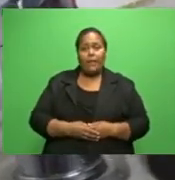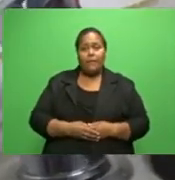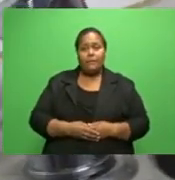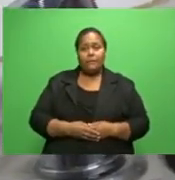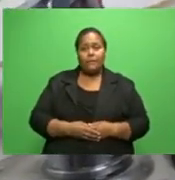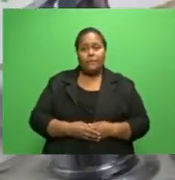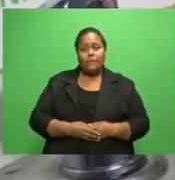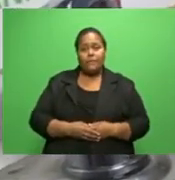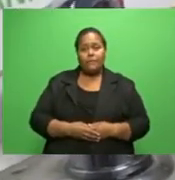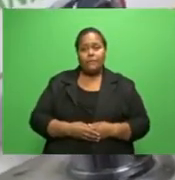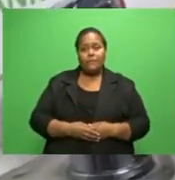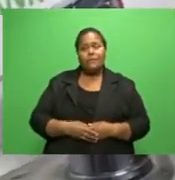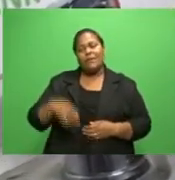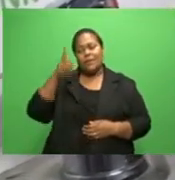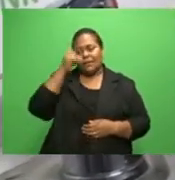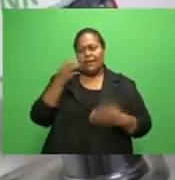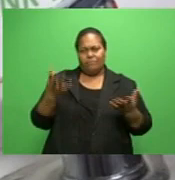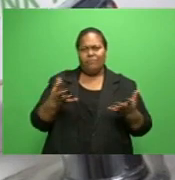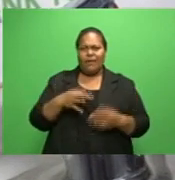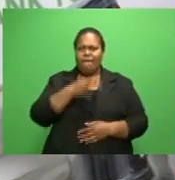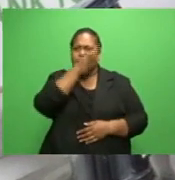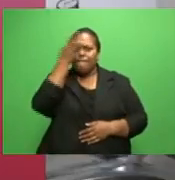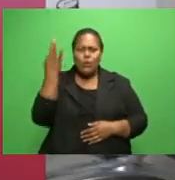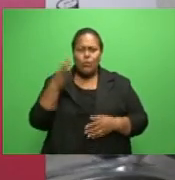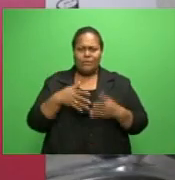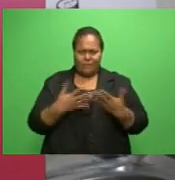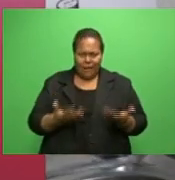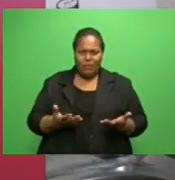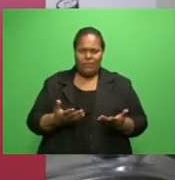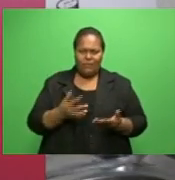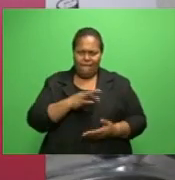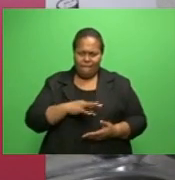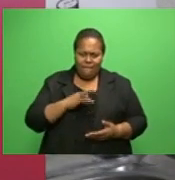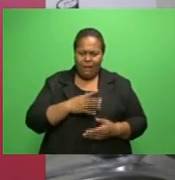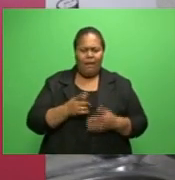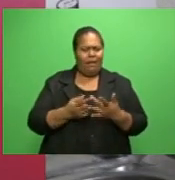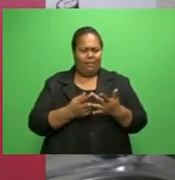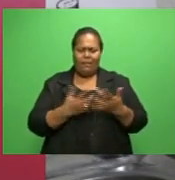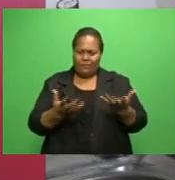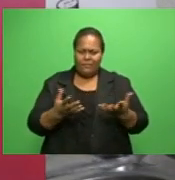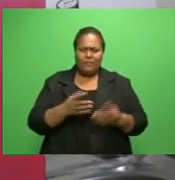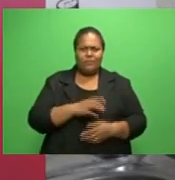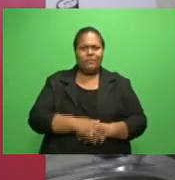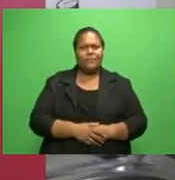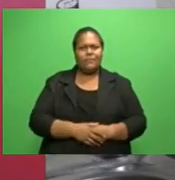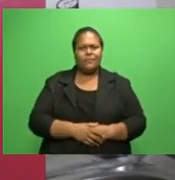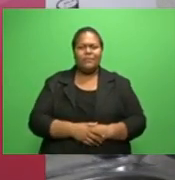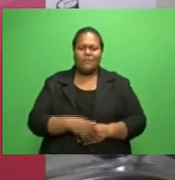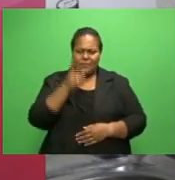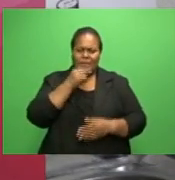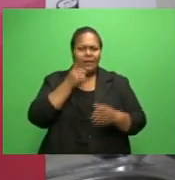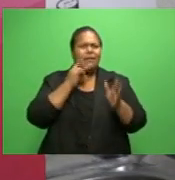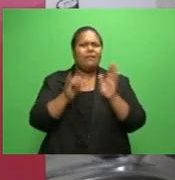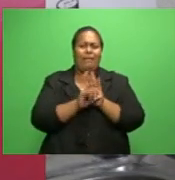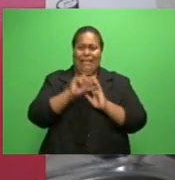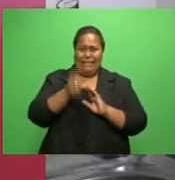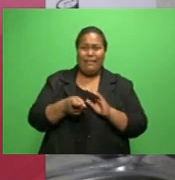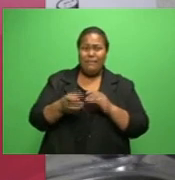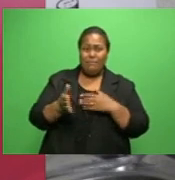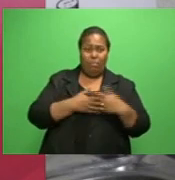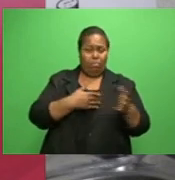season, during the flu season, we'll start having a lot more cases. And also, if they become complacent,